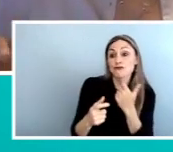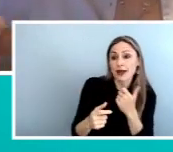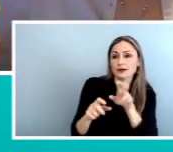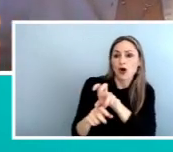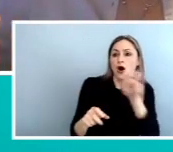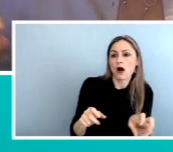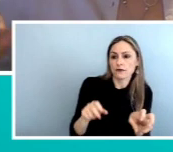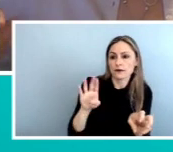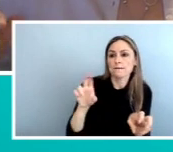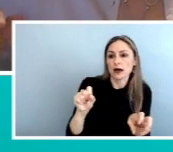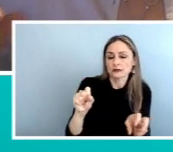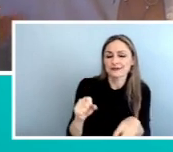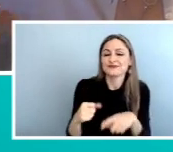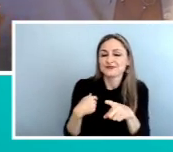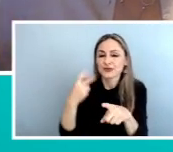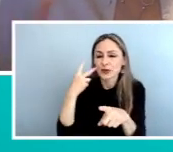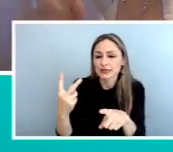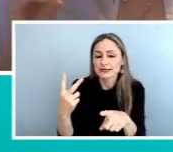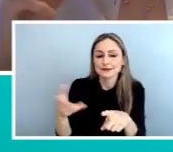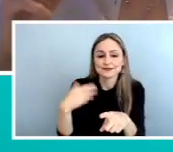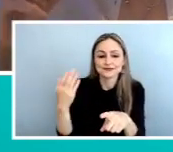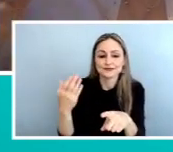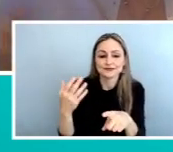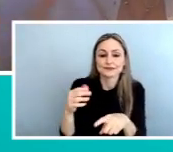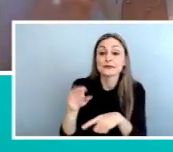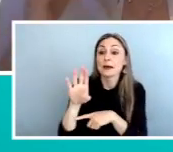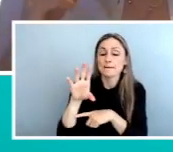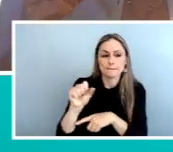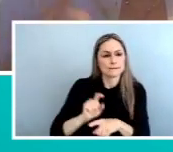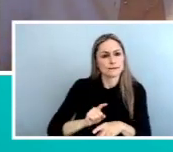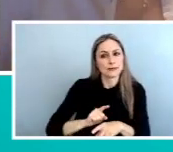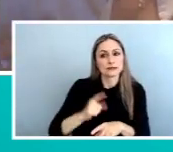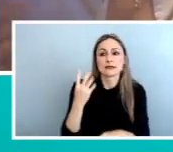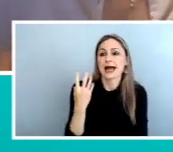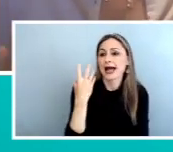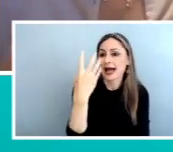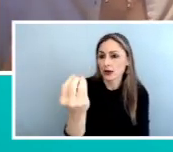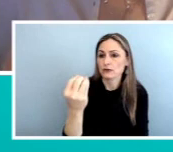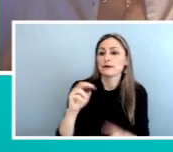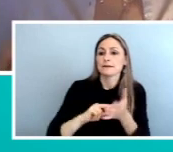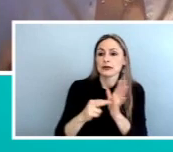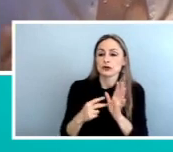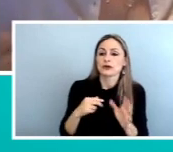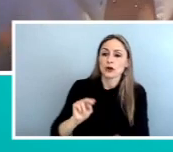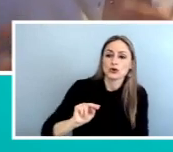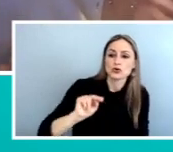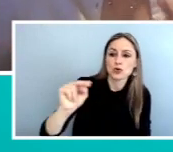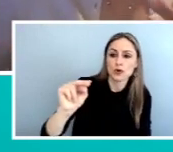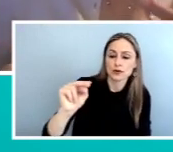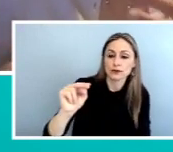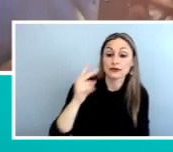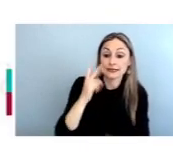can see this and this is a um a bus traveling outbound so heading north and you can see in the beginning of the the bus route